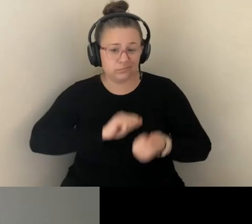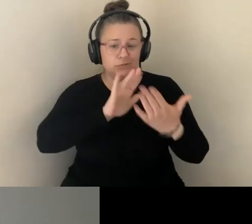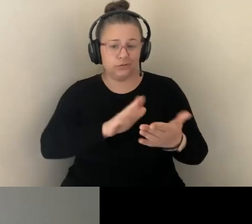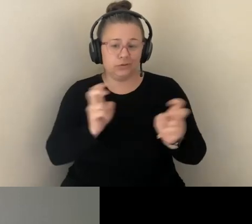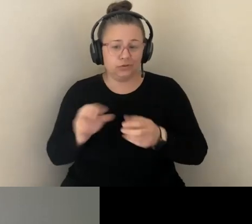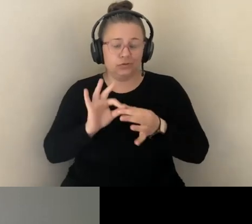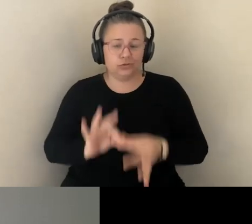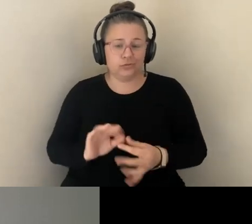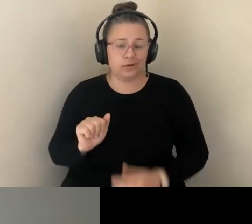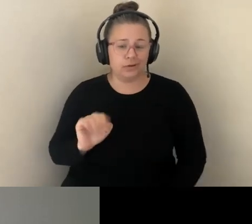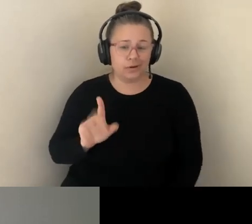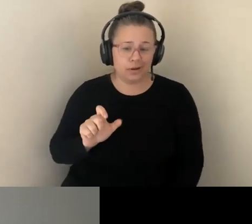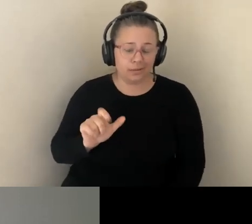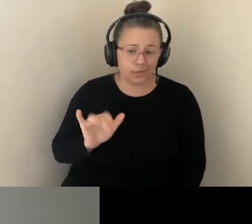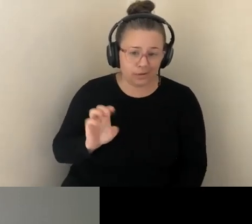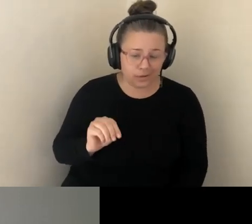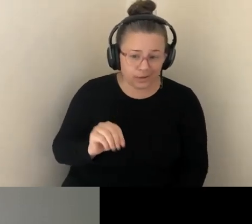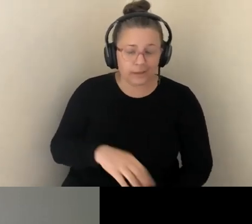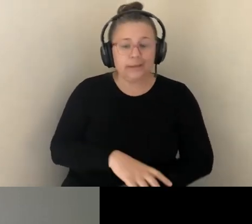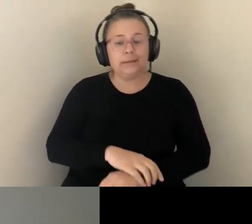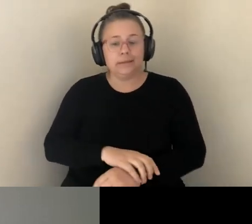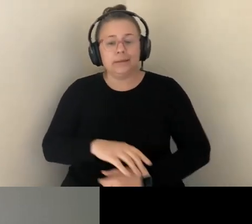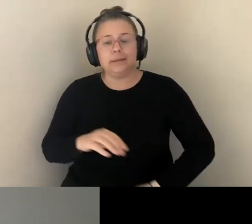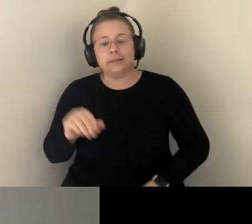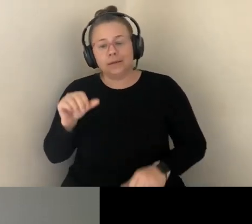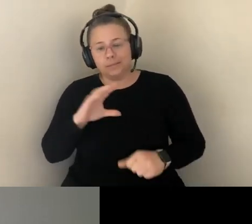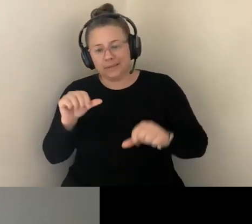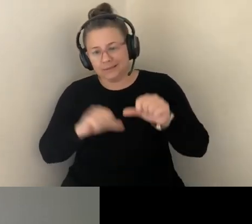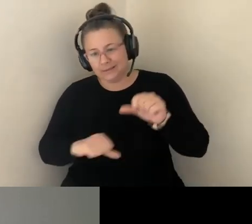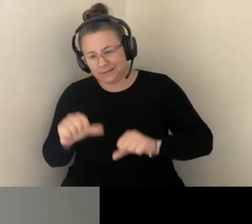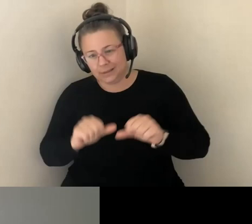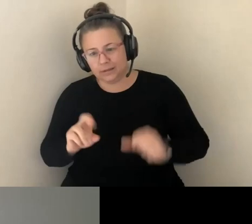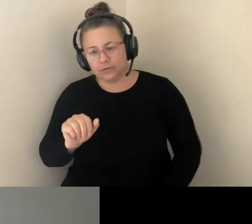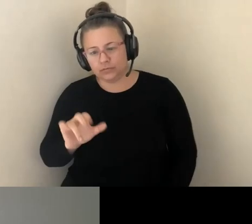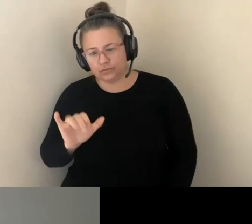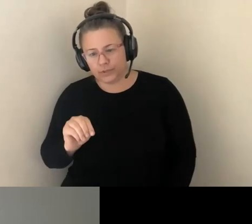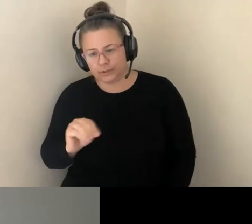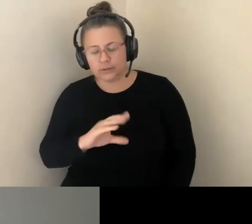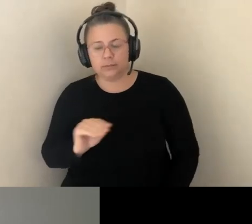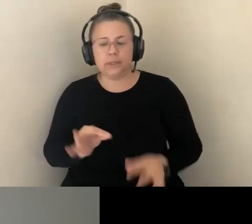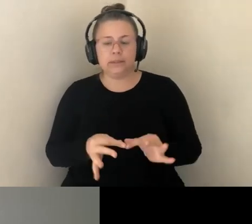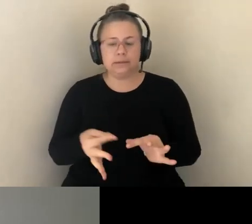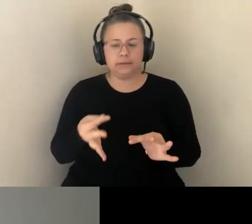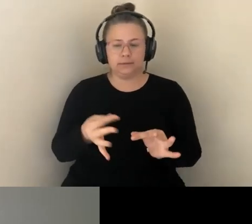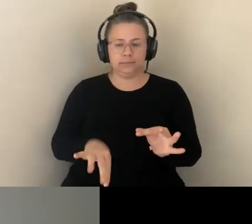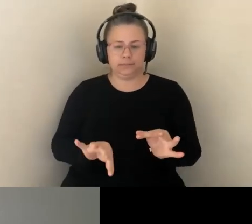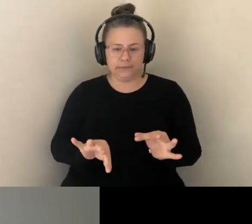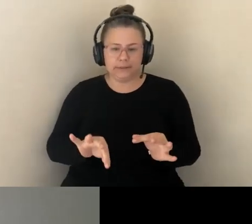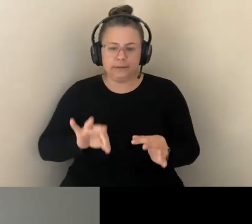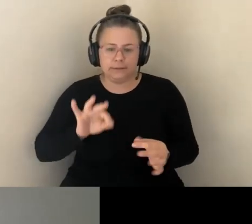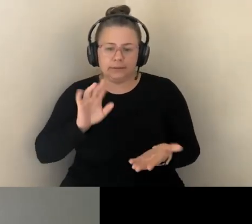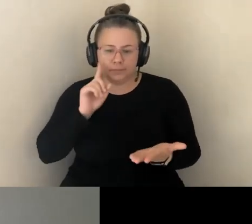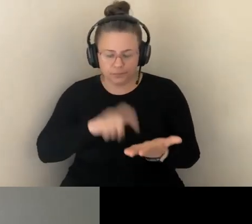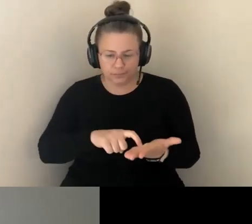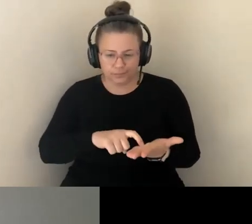NOTIONS OF CONDITION AND CURE. I'M ALSO SPEAKING SPECIFICALLY TO THE POPULAR BELIEF THAT GENETIC INHERITANCE IS A